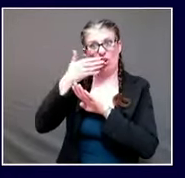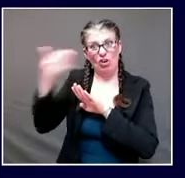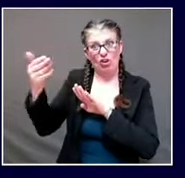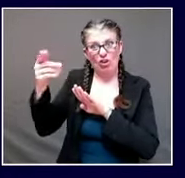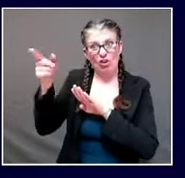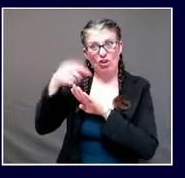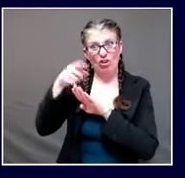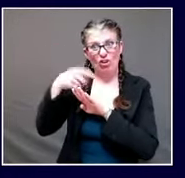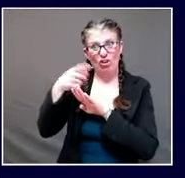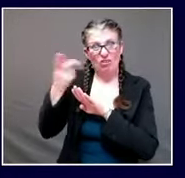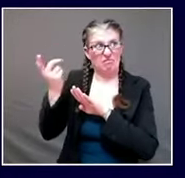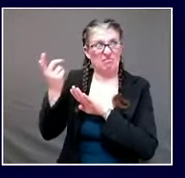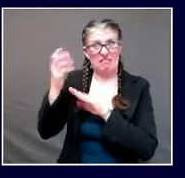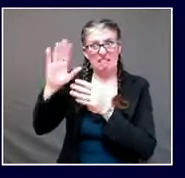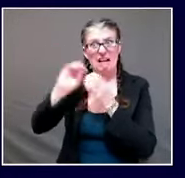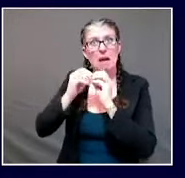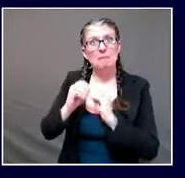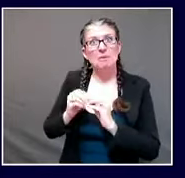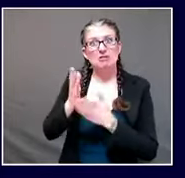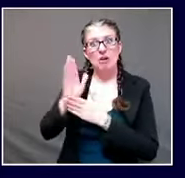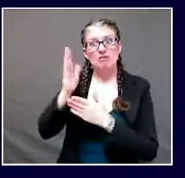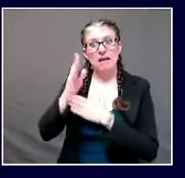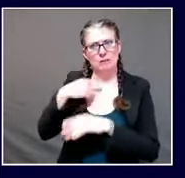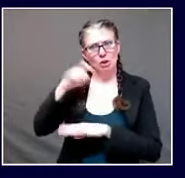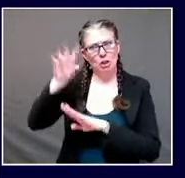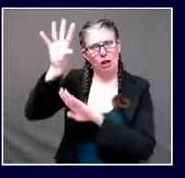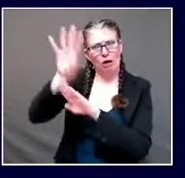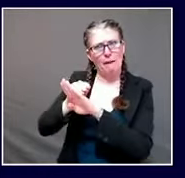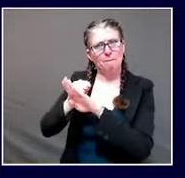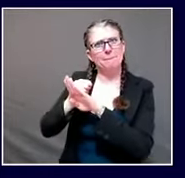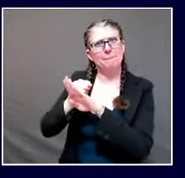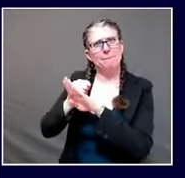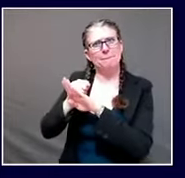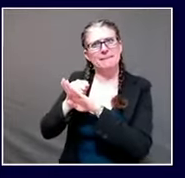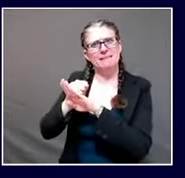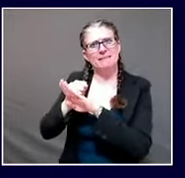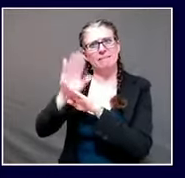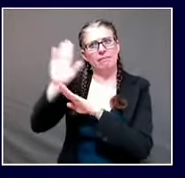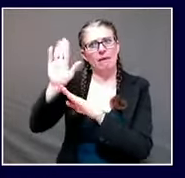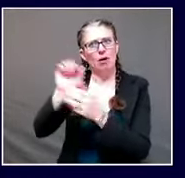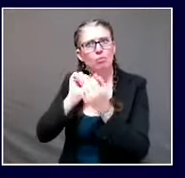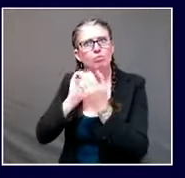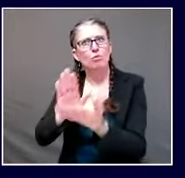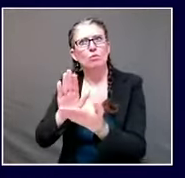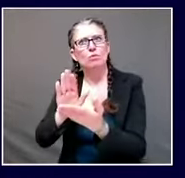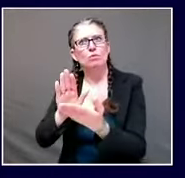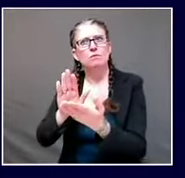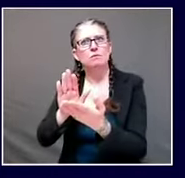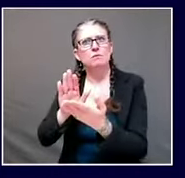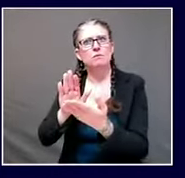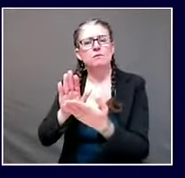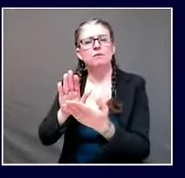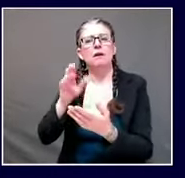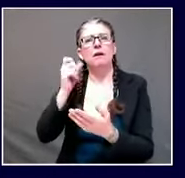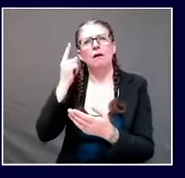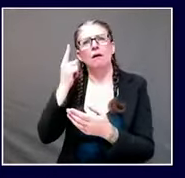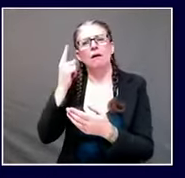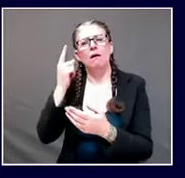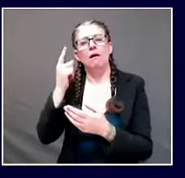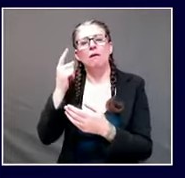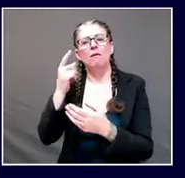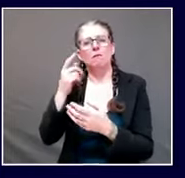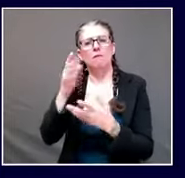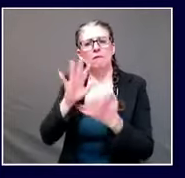if anything and also the one from a reader uh reader has noticed these um sort of greenhouse